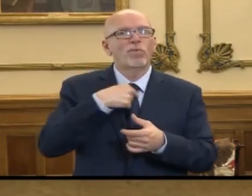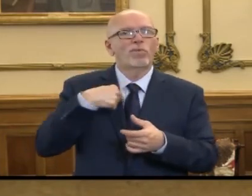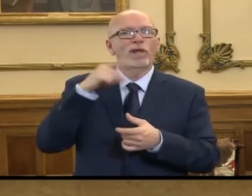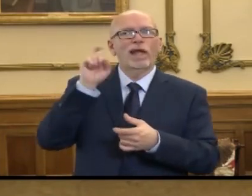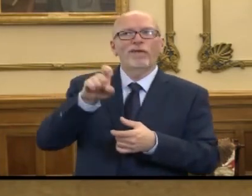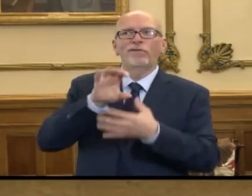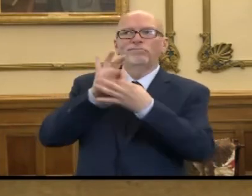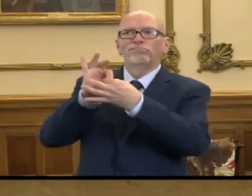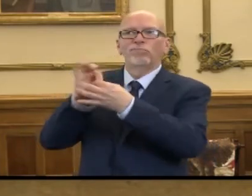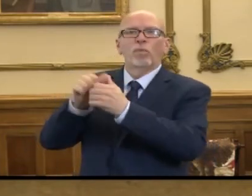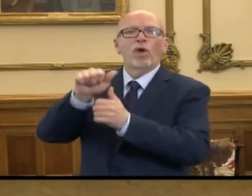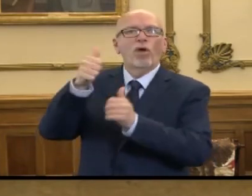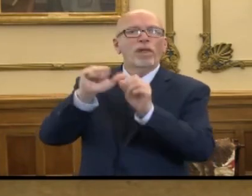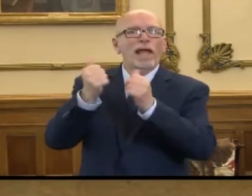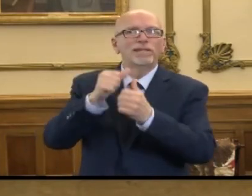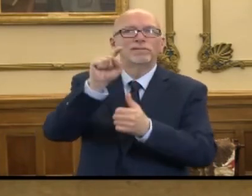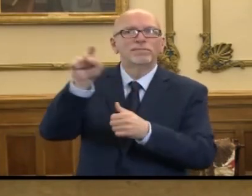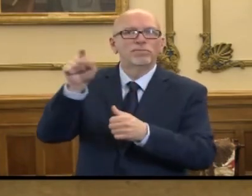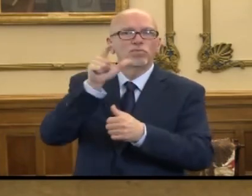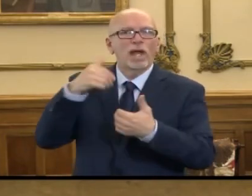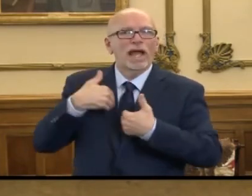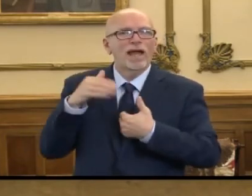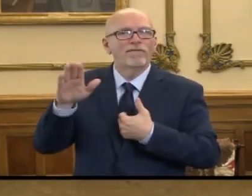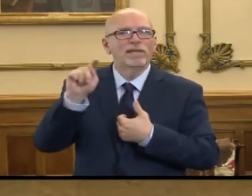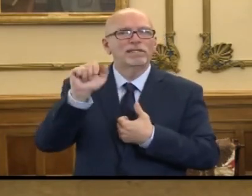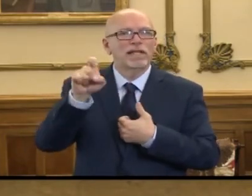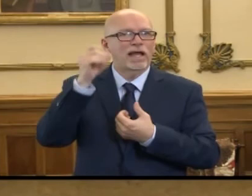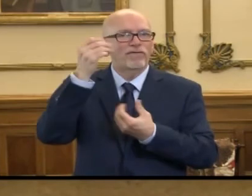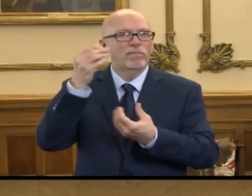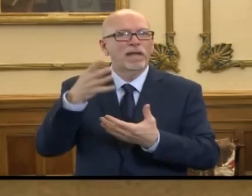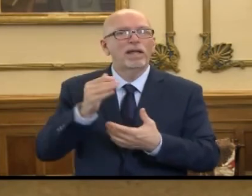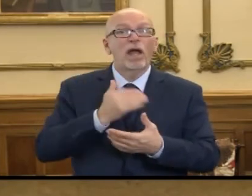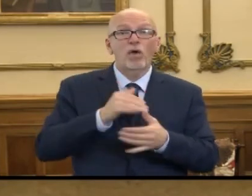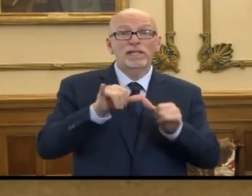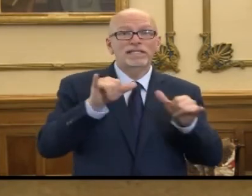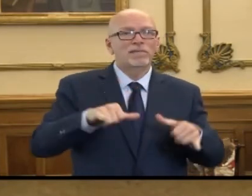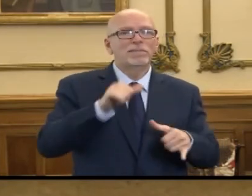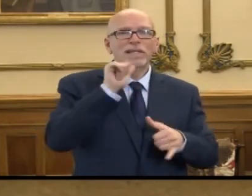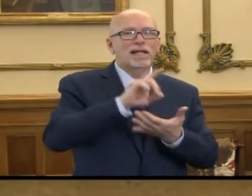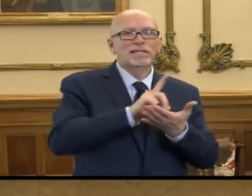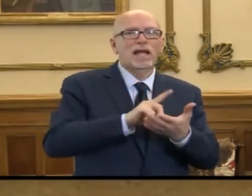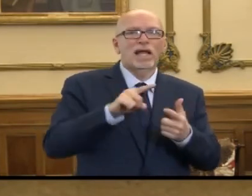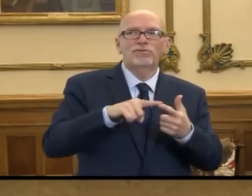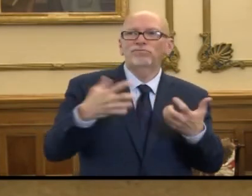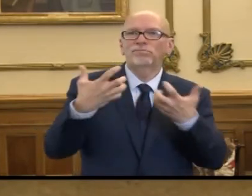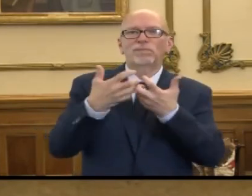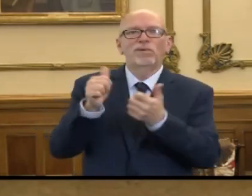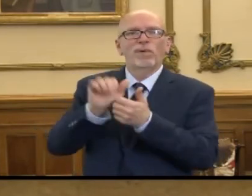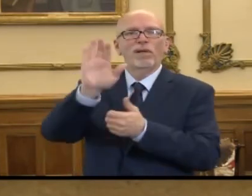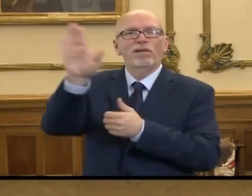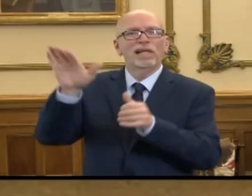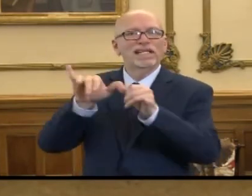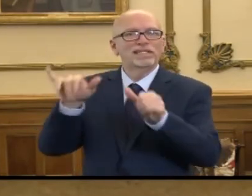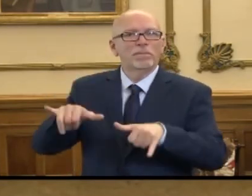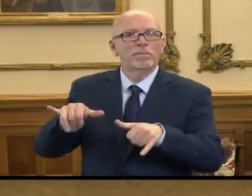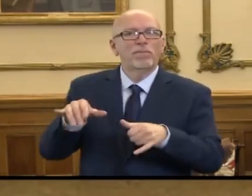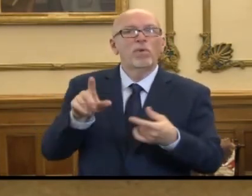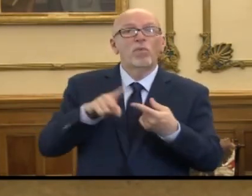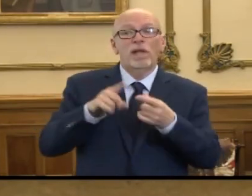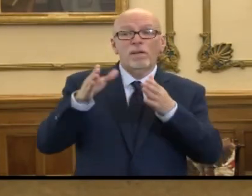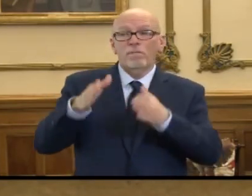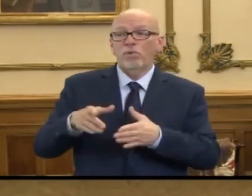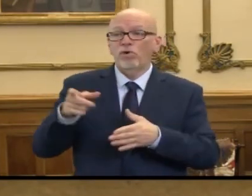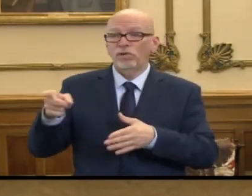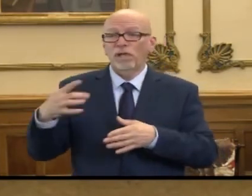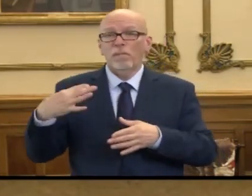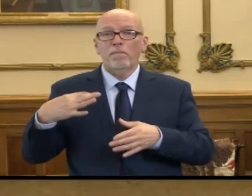with different agencies that have tax records. So our system isn't designed to collect that information. So when a person